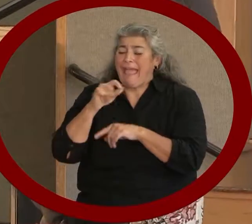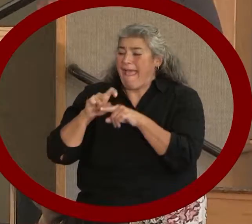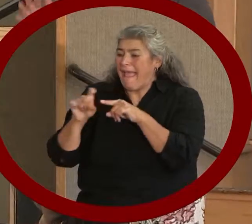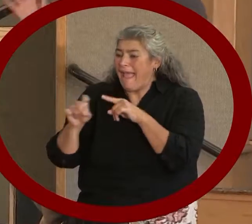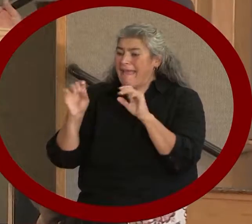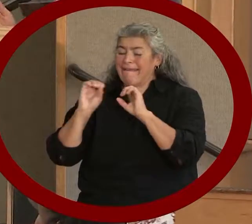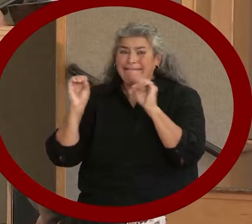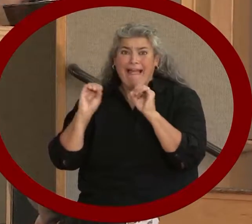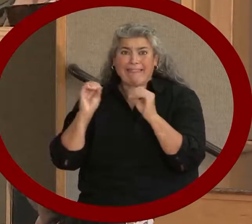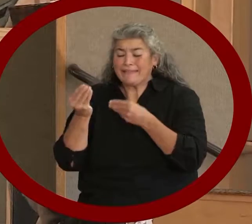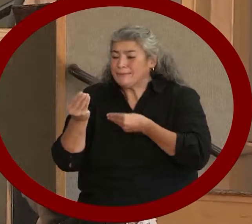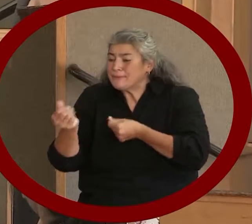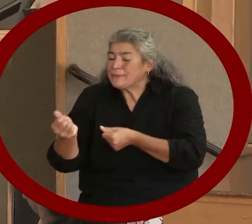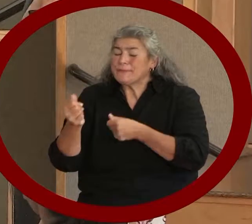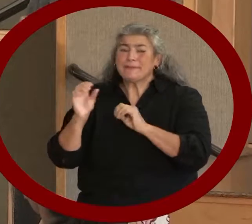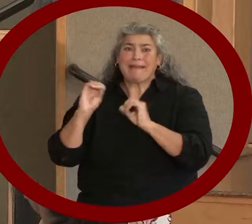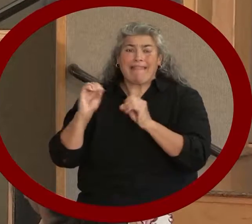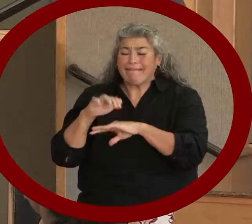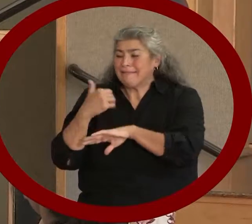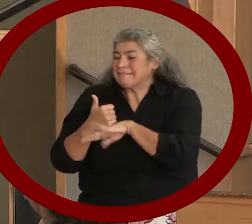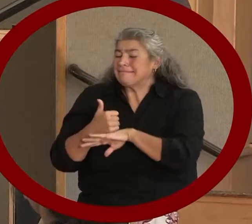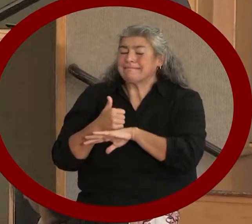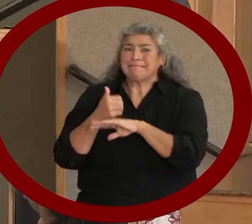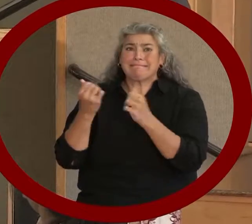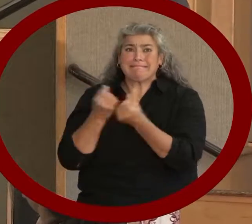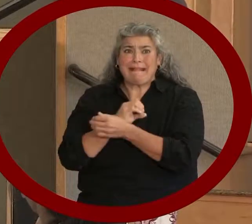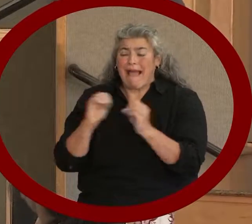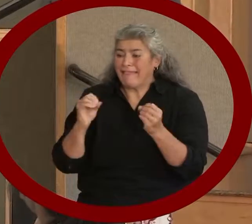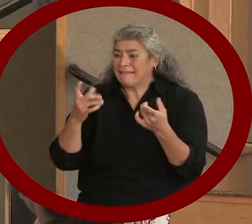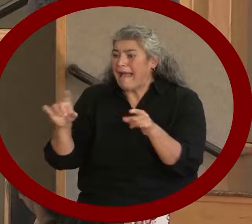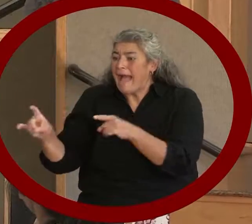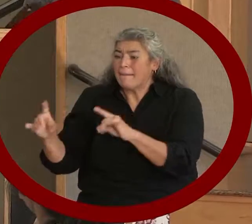seems to be quite as smooth as I would like it in my world.